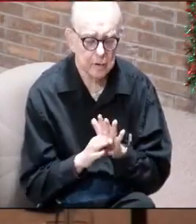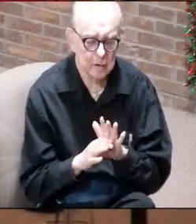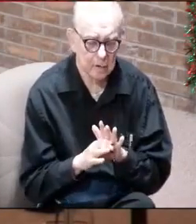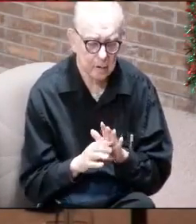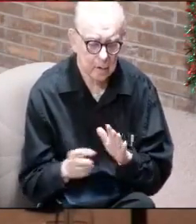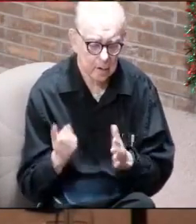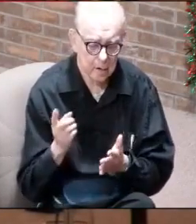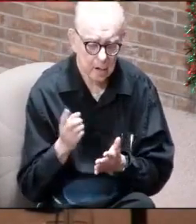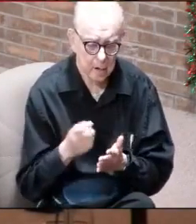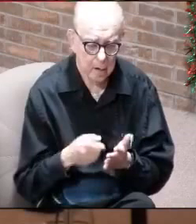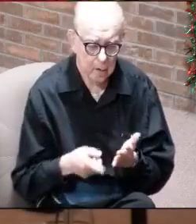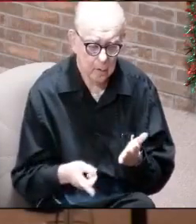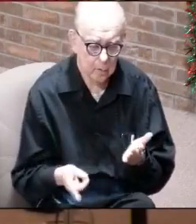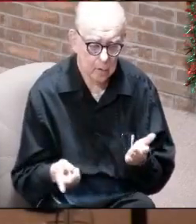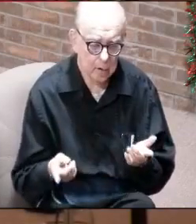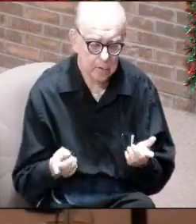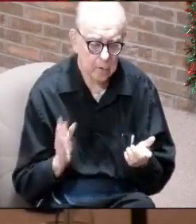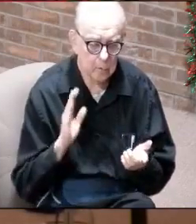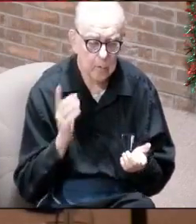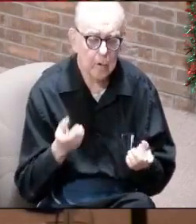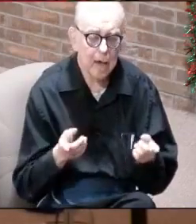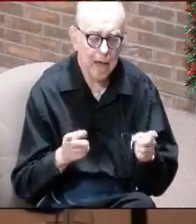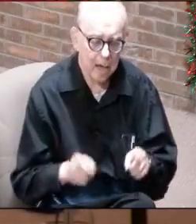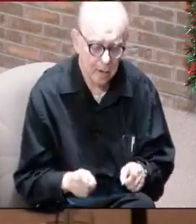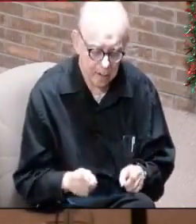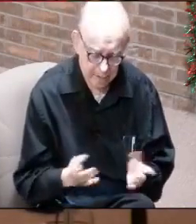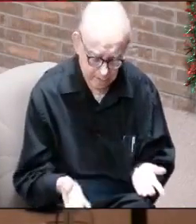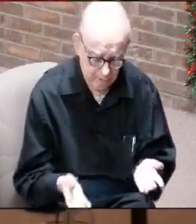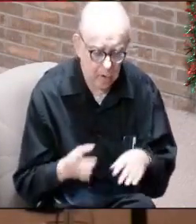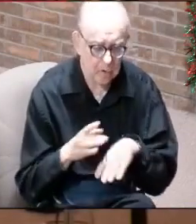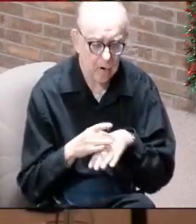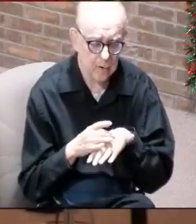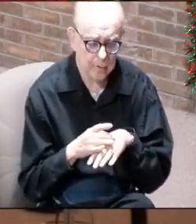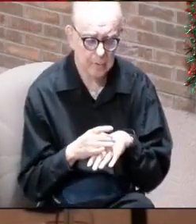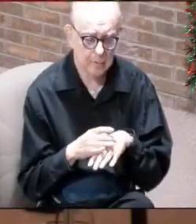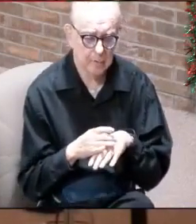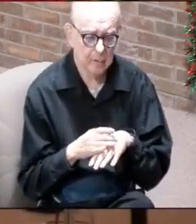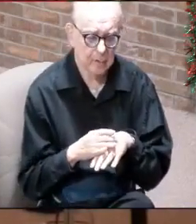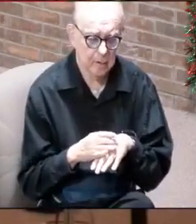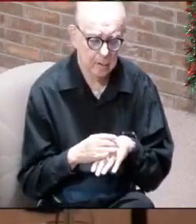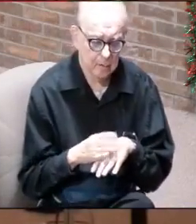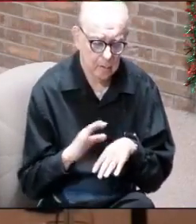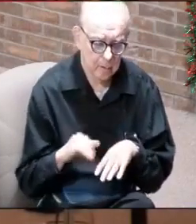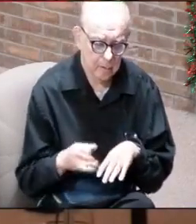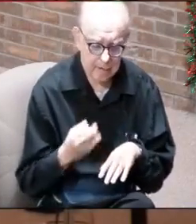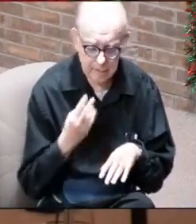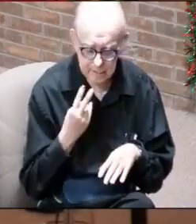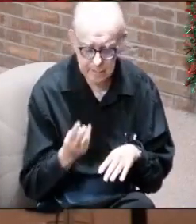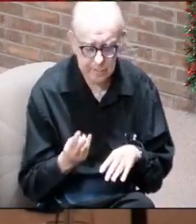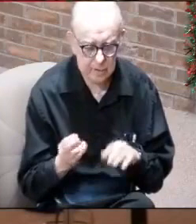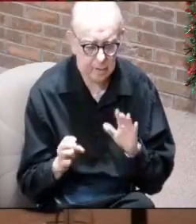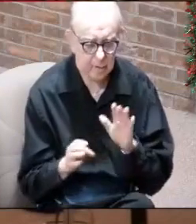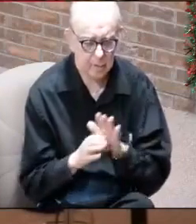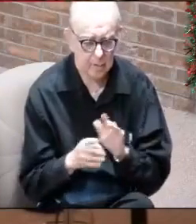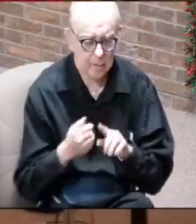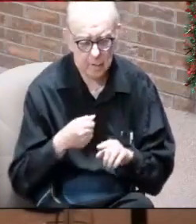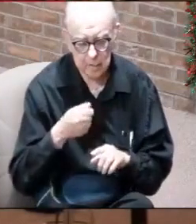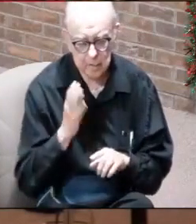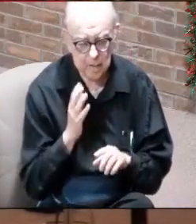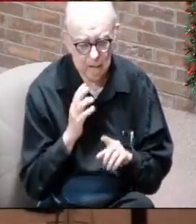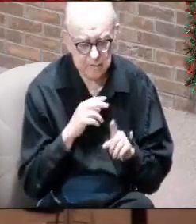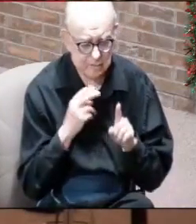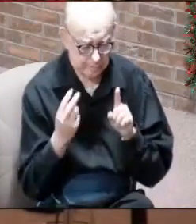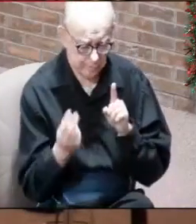of what's going to unfold on the earth. He's getting to see the picture from God's